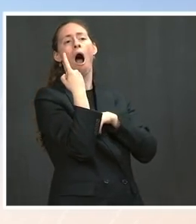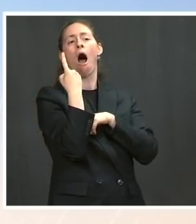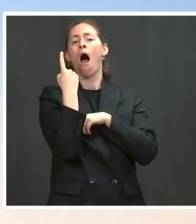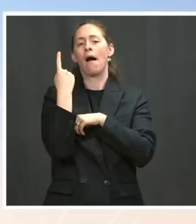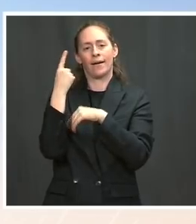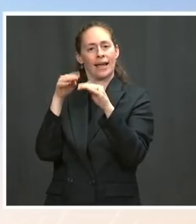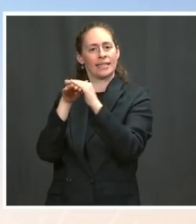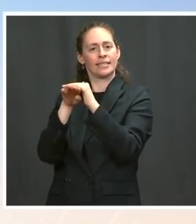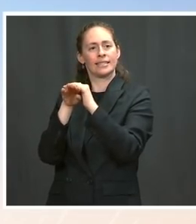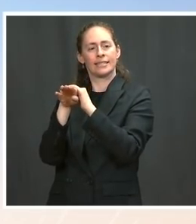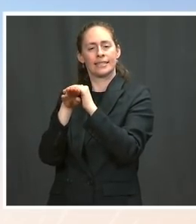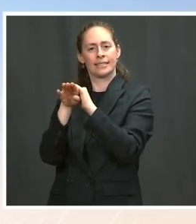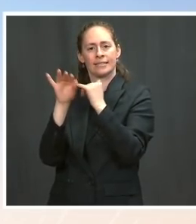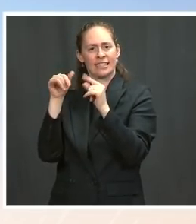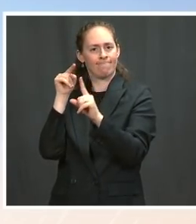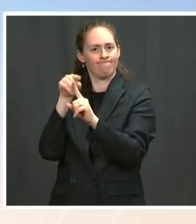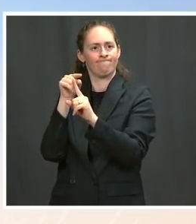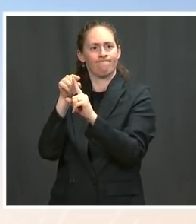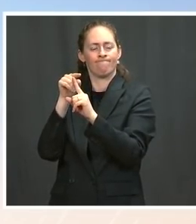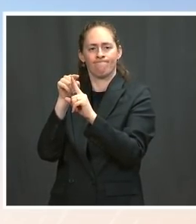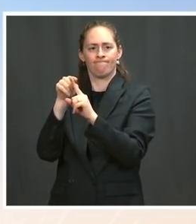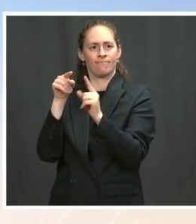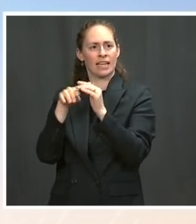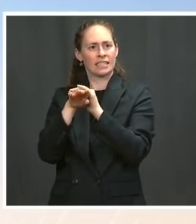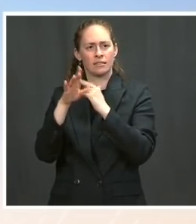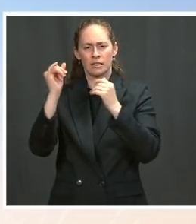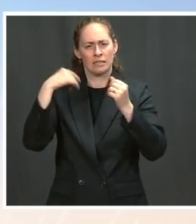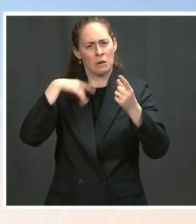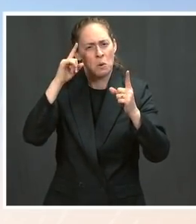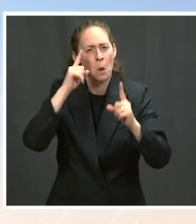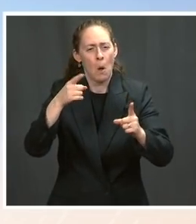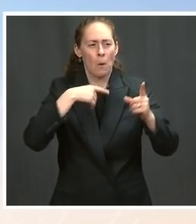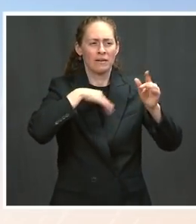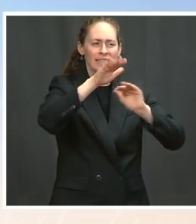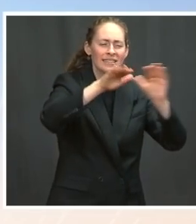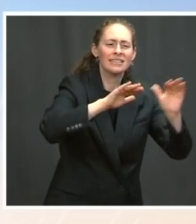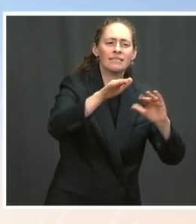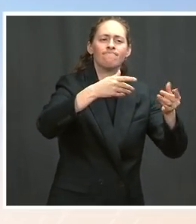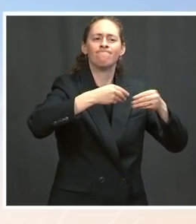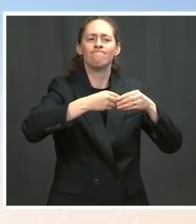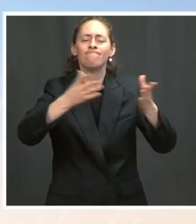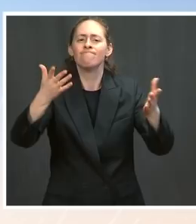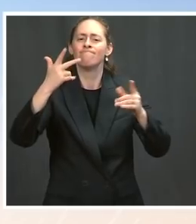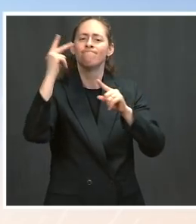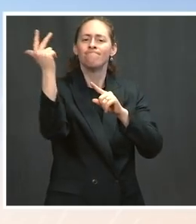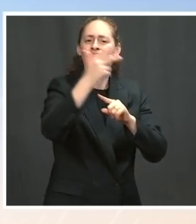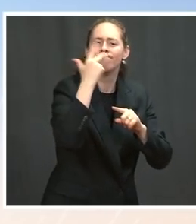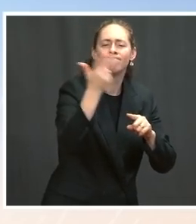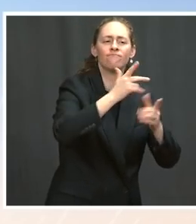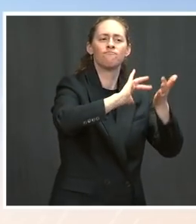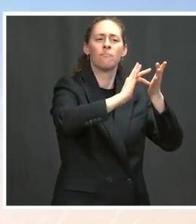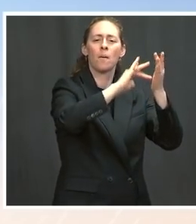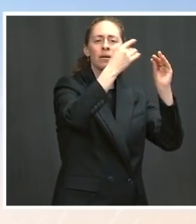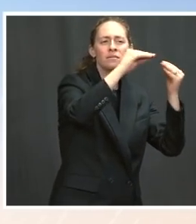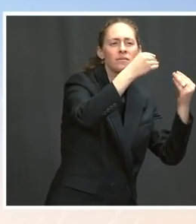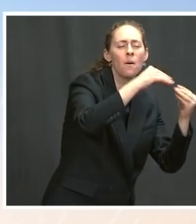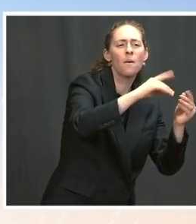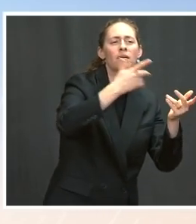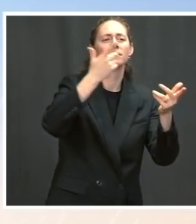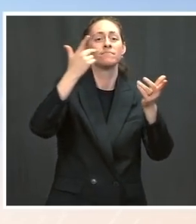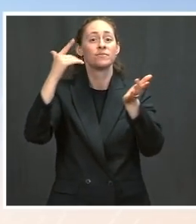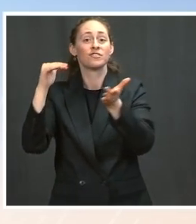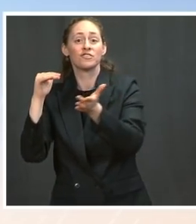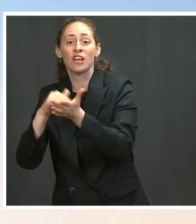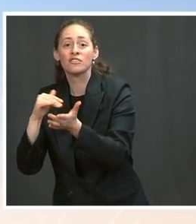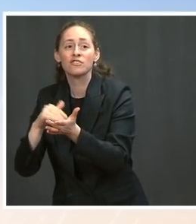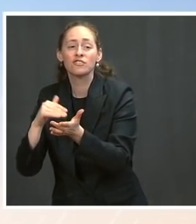put more supply in pharmacies, to have mobile units, to partner with primary care physicians and doctors.